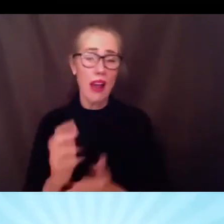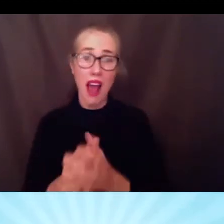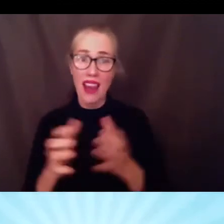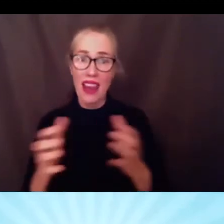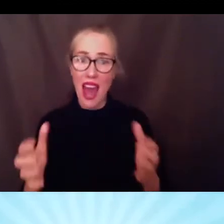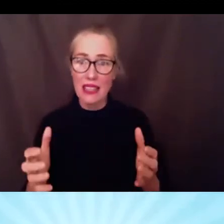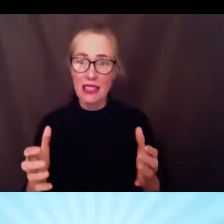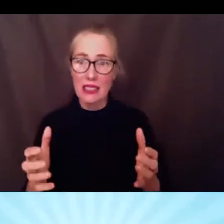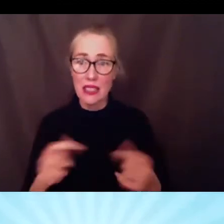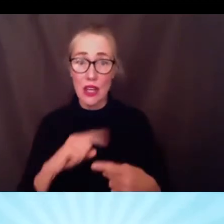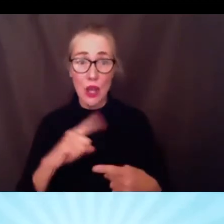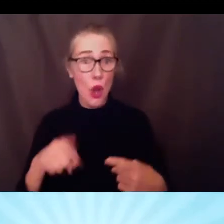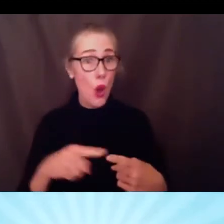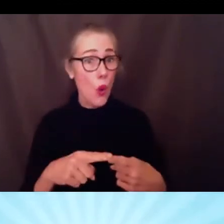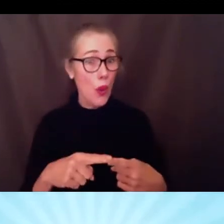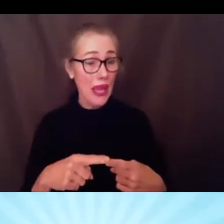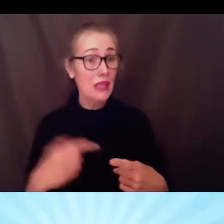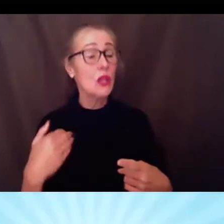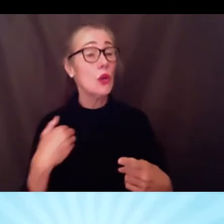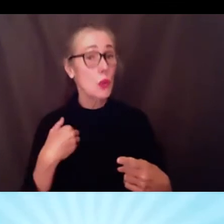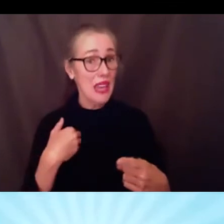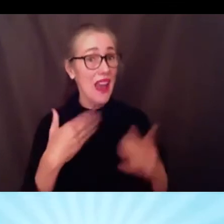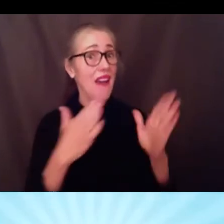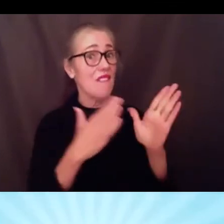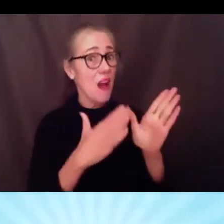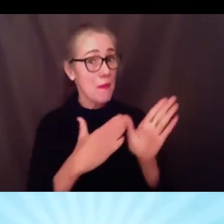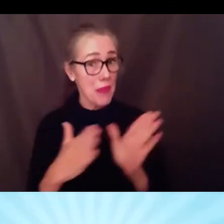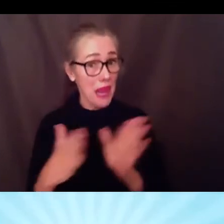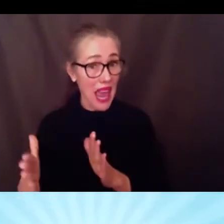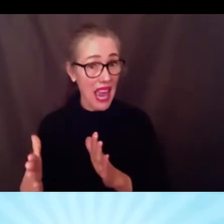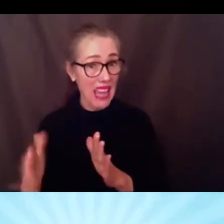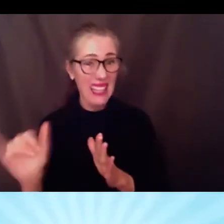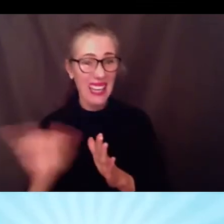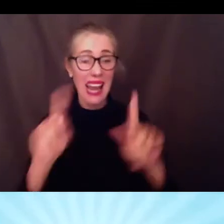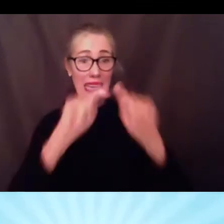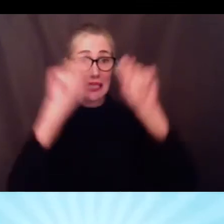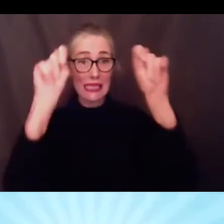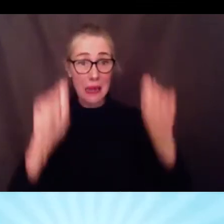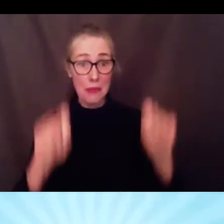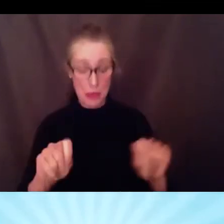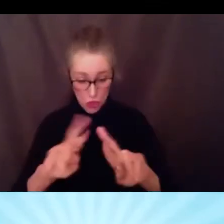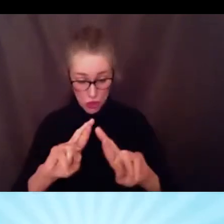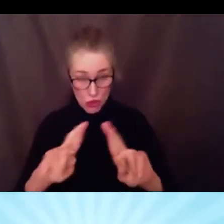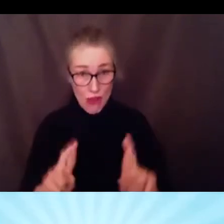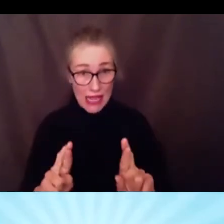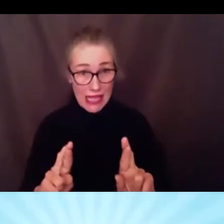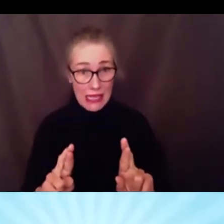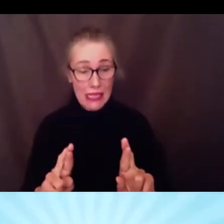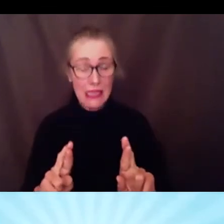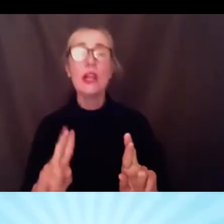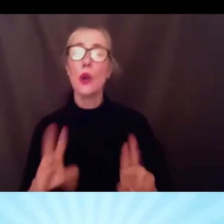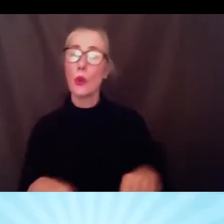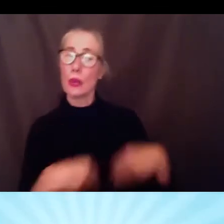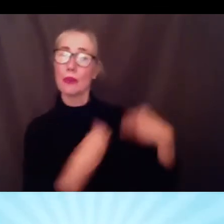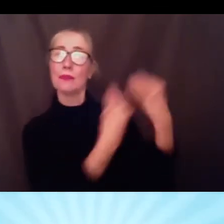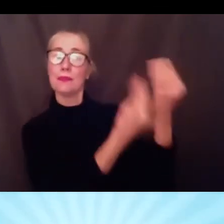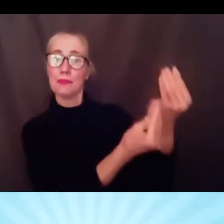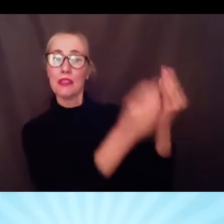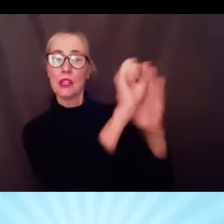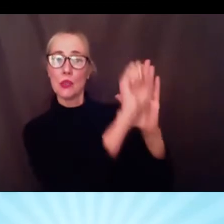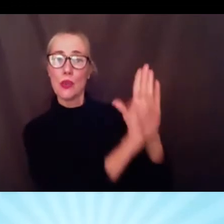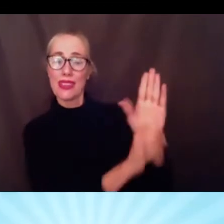template is ready we will be submitting that information to the state also the governor has